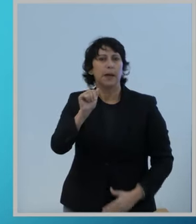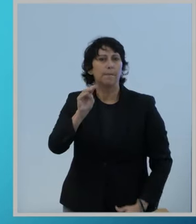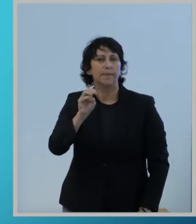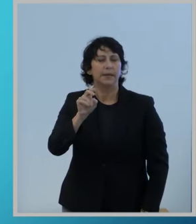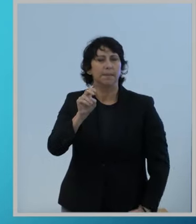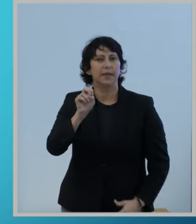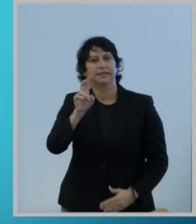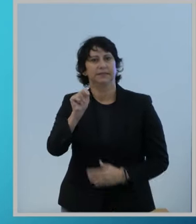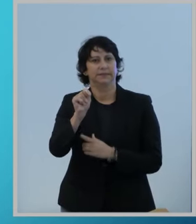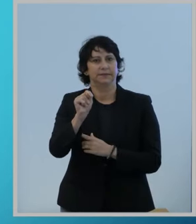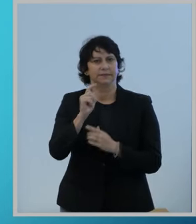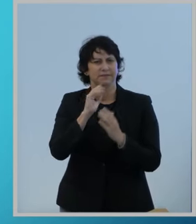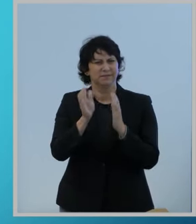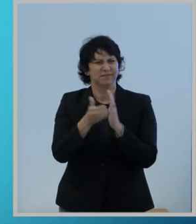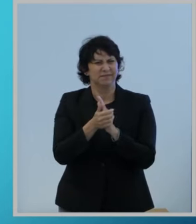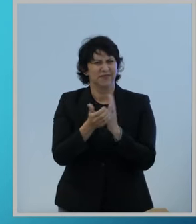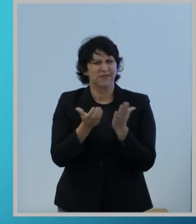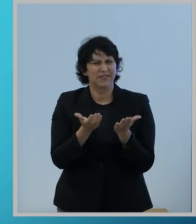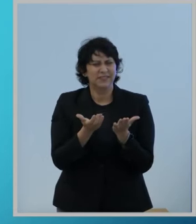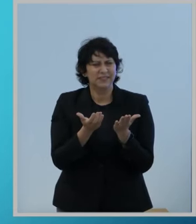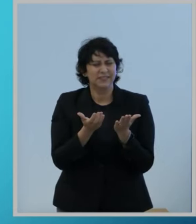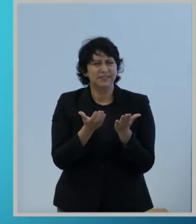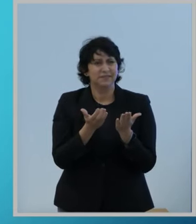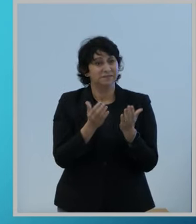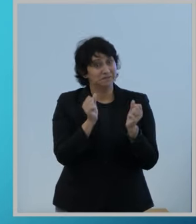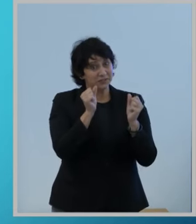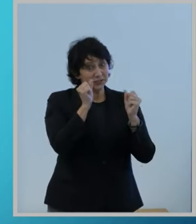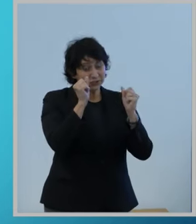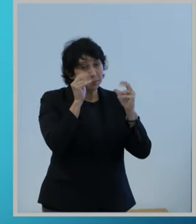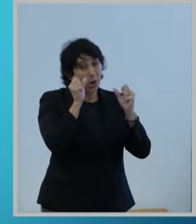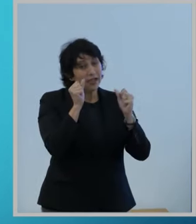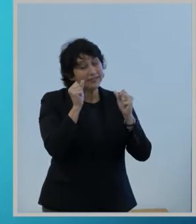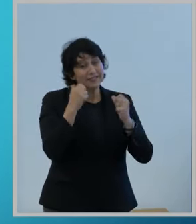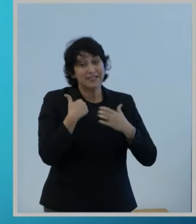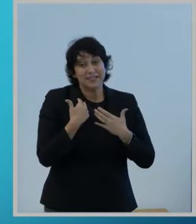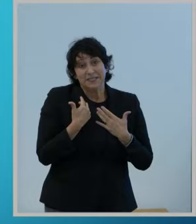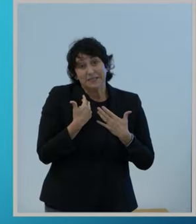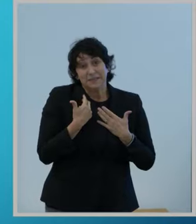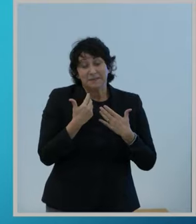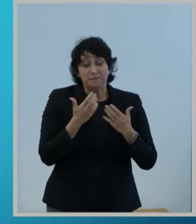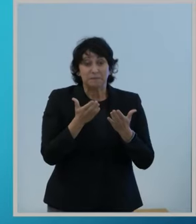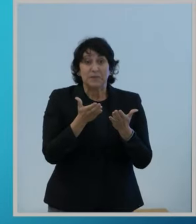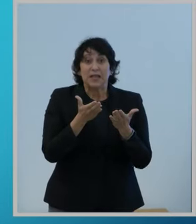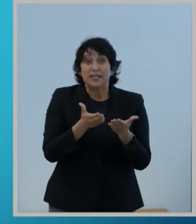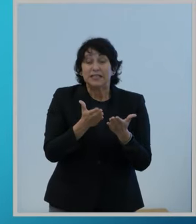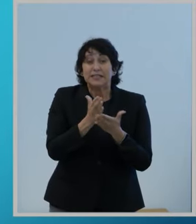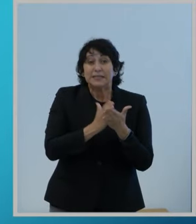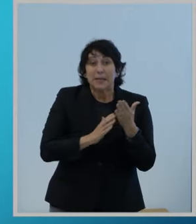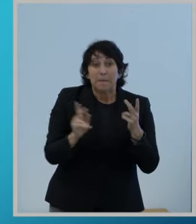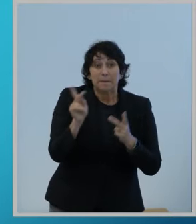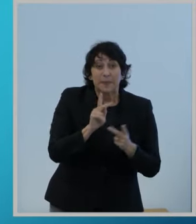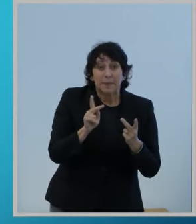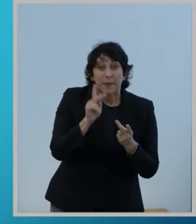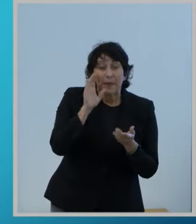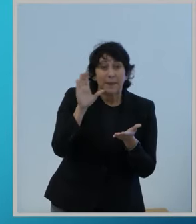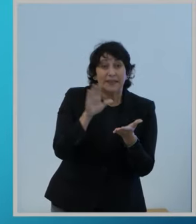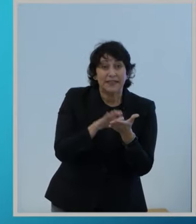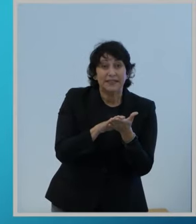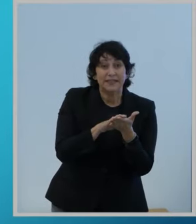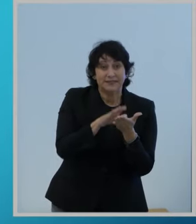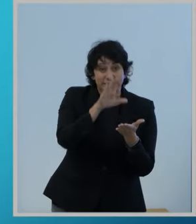And not surprisingly, disturbed people believe the apocalyptic rhetoric